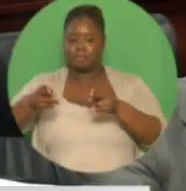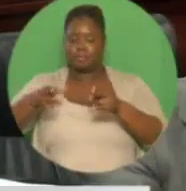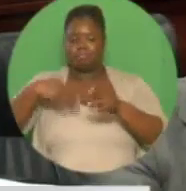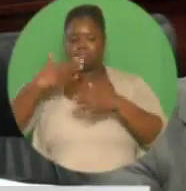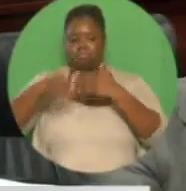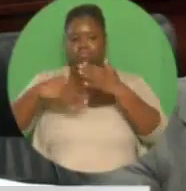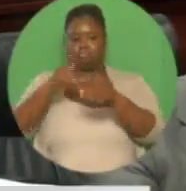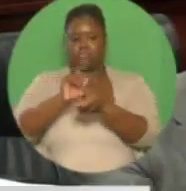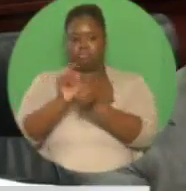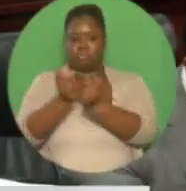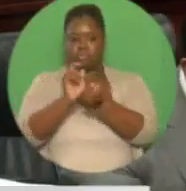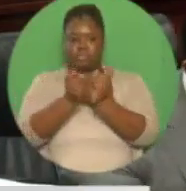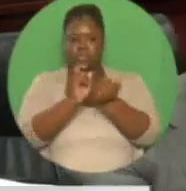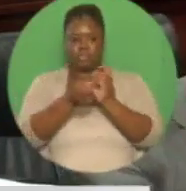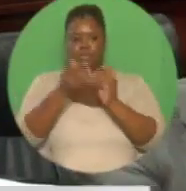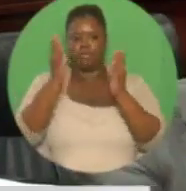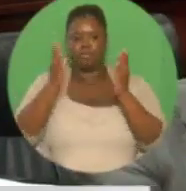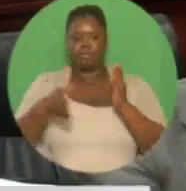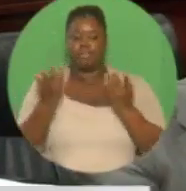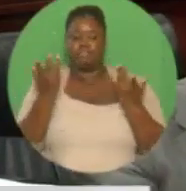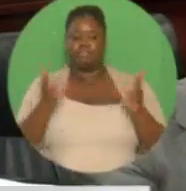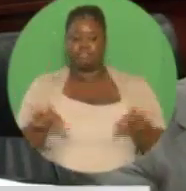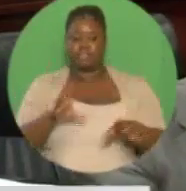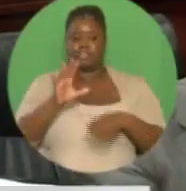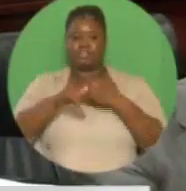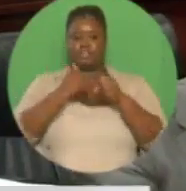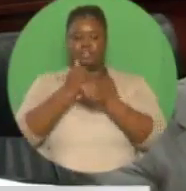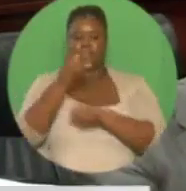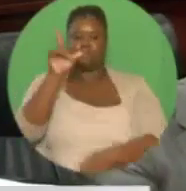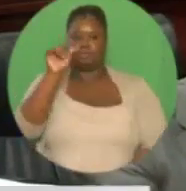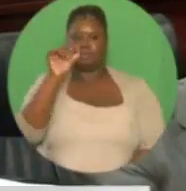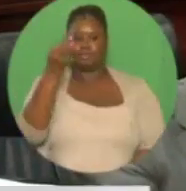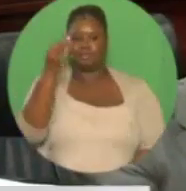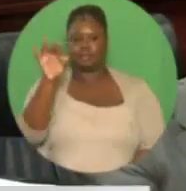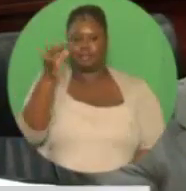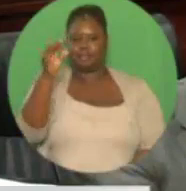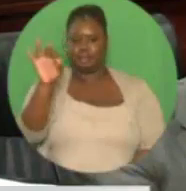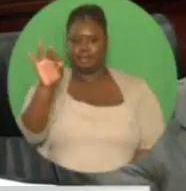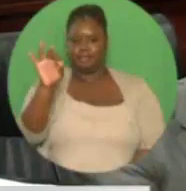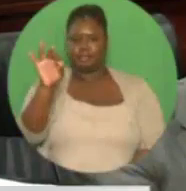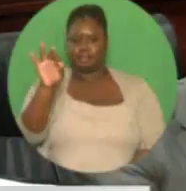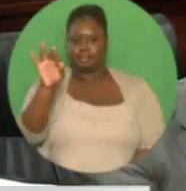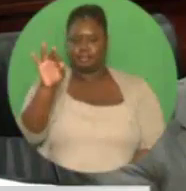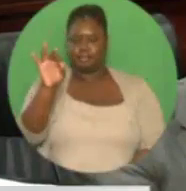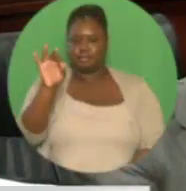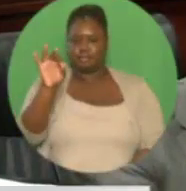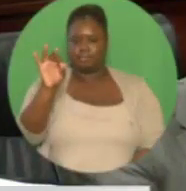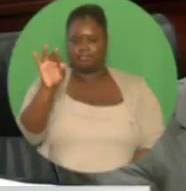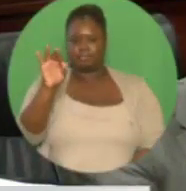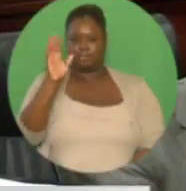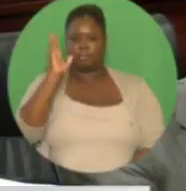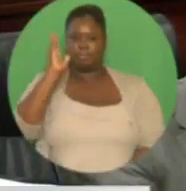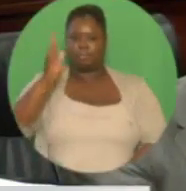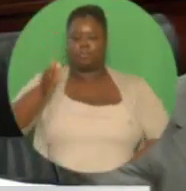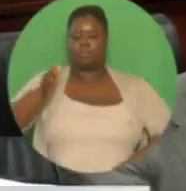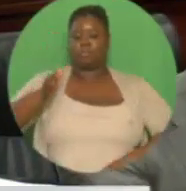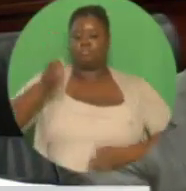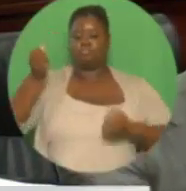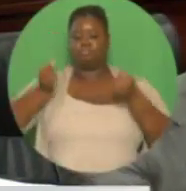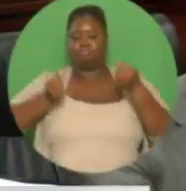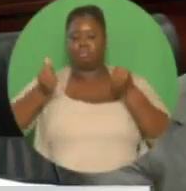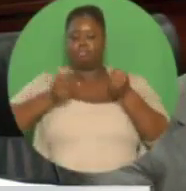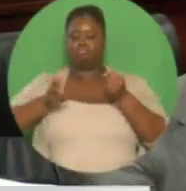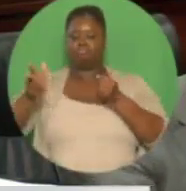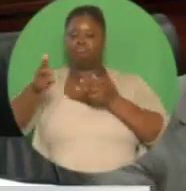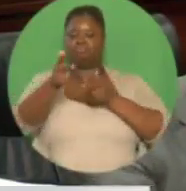the Churchill Roosevelt Highway, and in the process would facilitate the unimpeded flow of vehicular traffic along that important